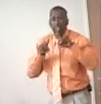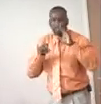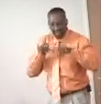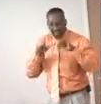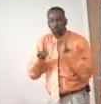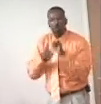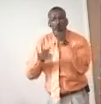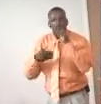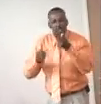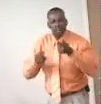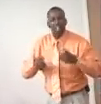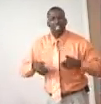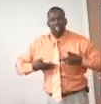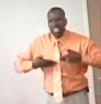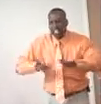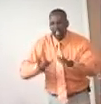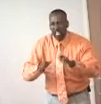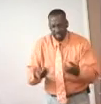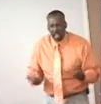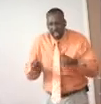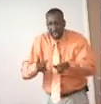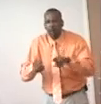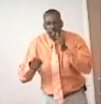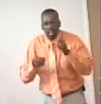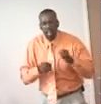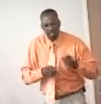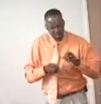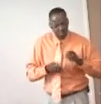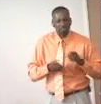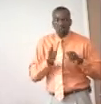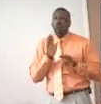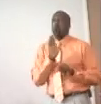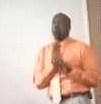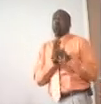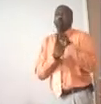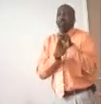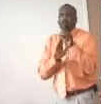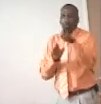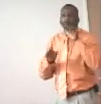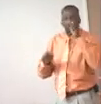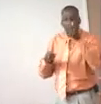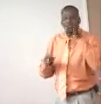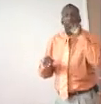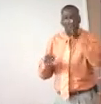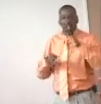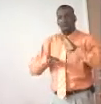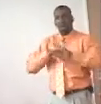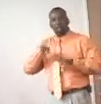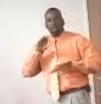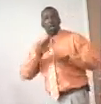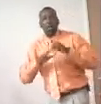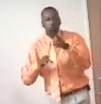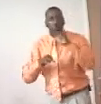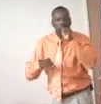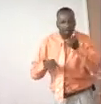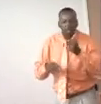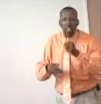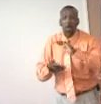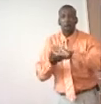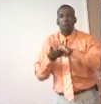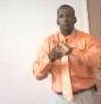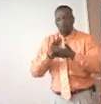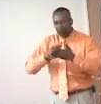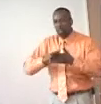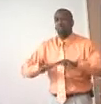you've not allowed to come to fruition yet and have not brought to maturity and you will not be comfortable. You will